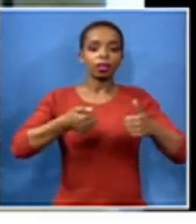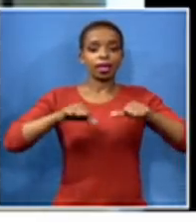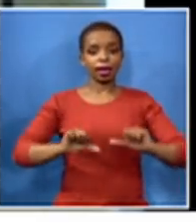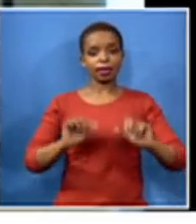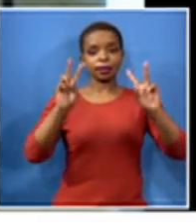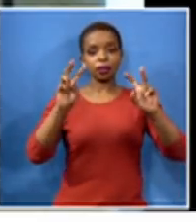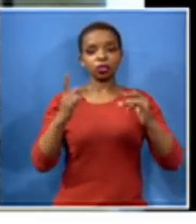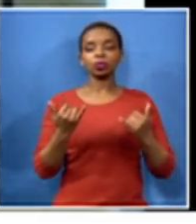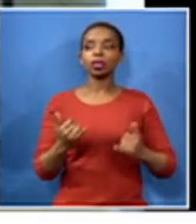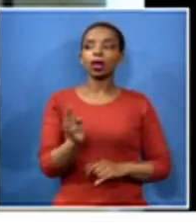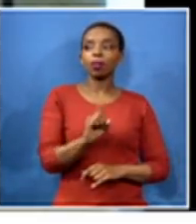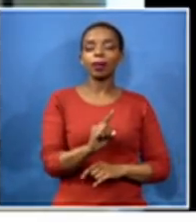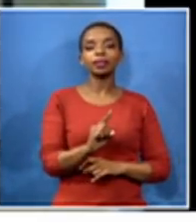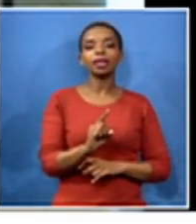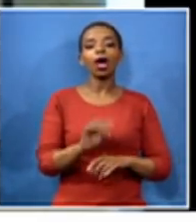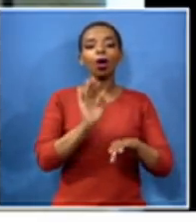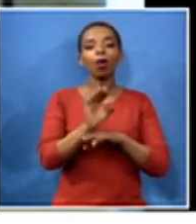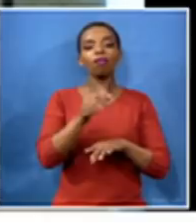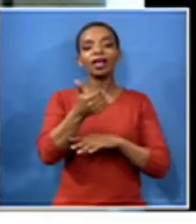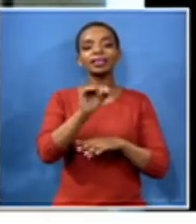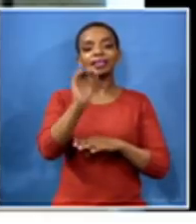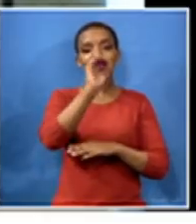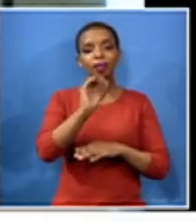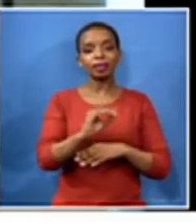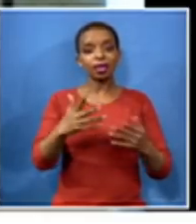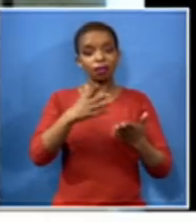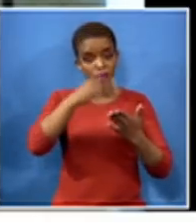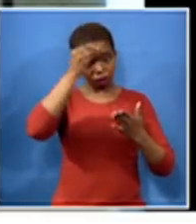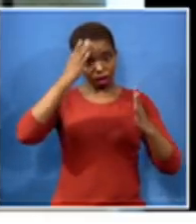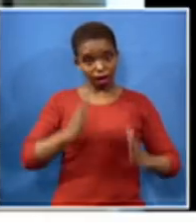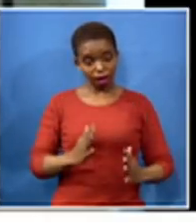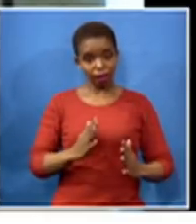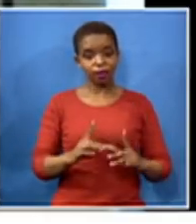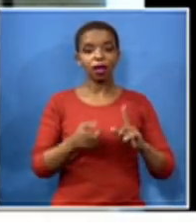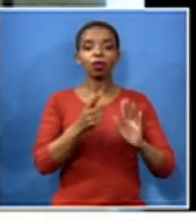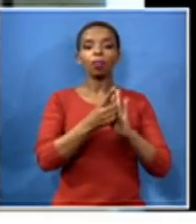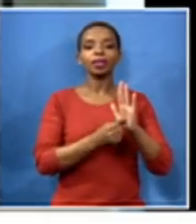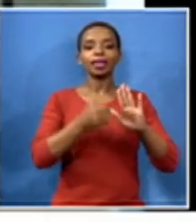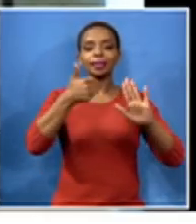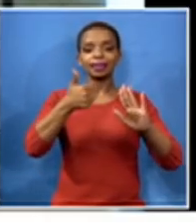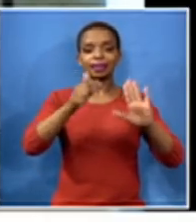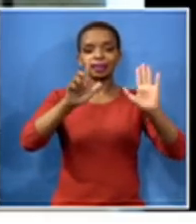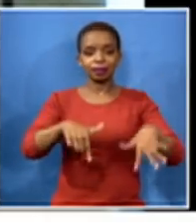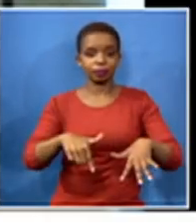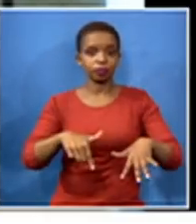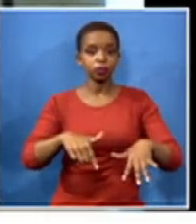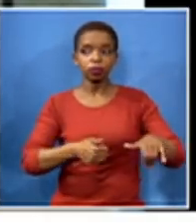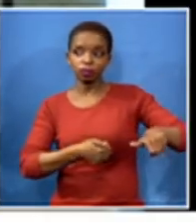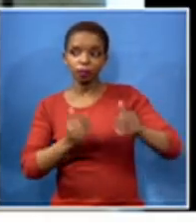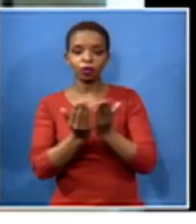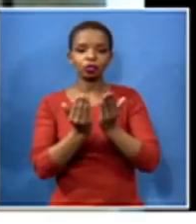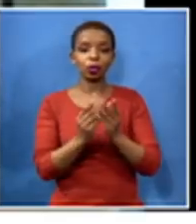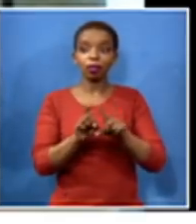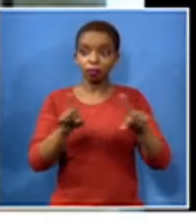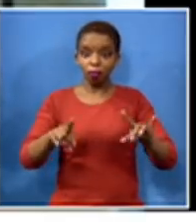of more than 60 percent of the learners on the 6th of july and are we ready to accept all those learners at this